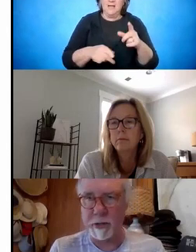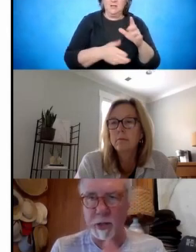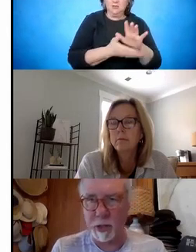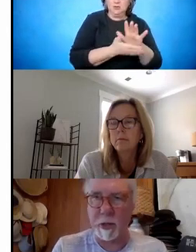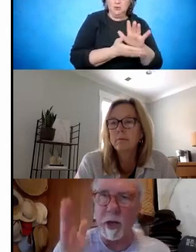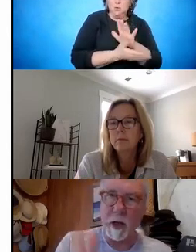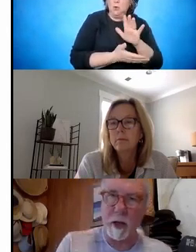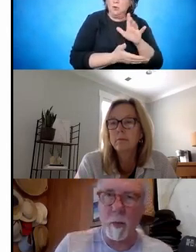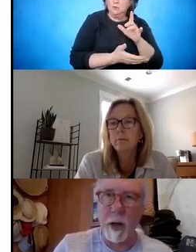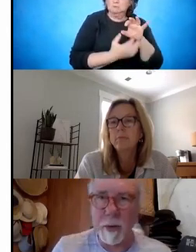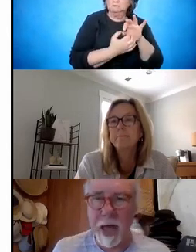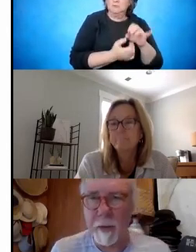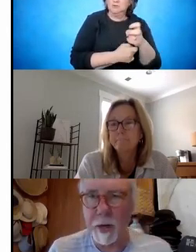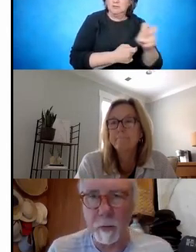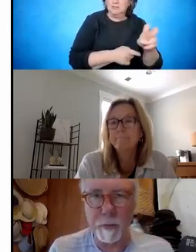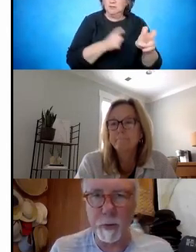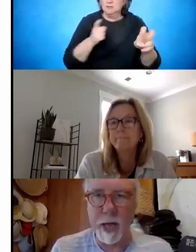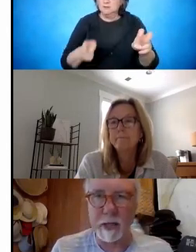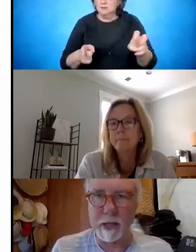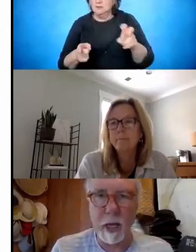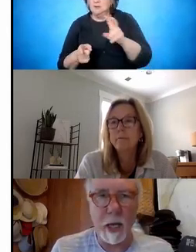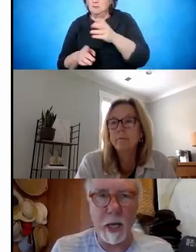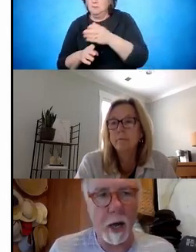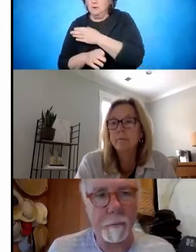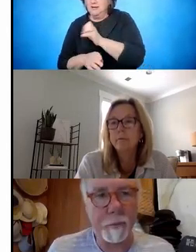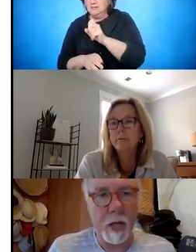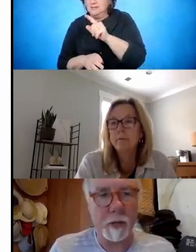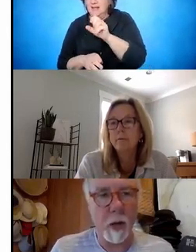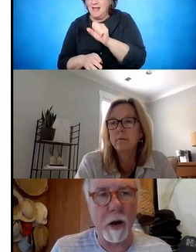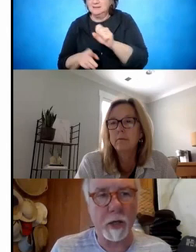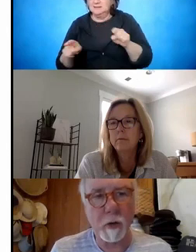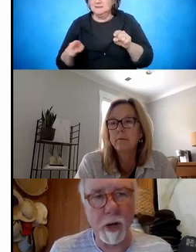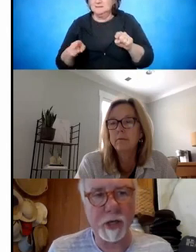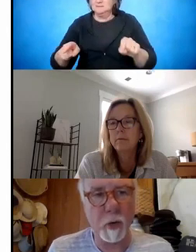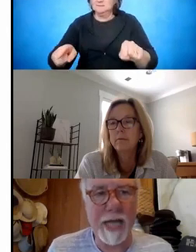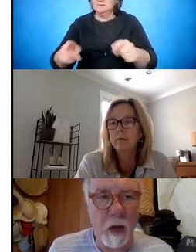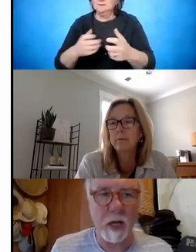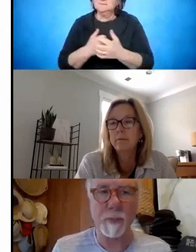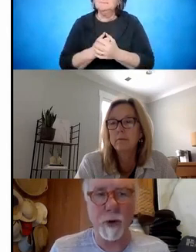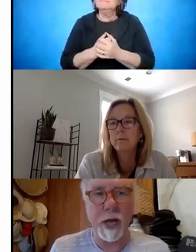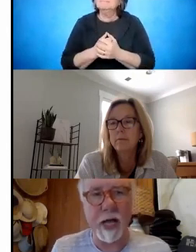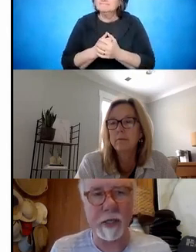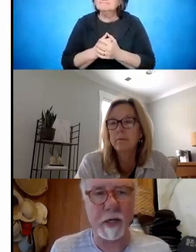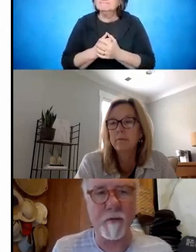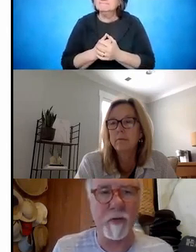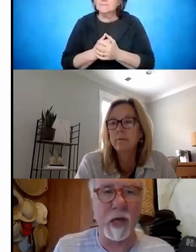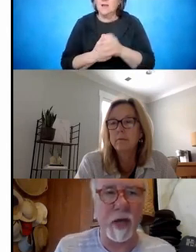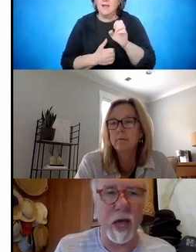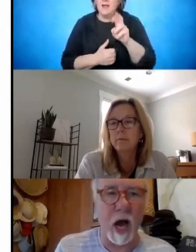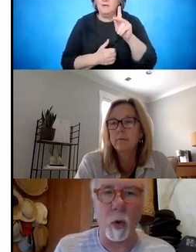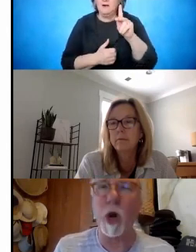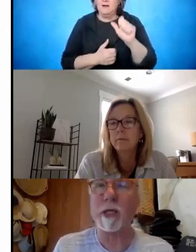around transition and what might be happening with pre-ETS. So Erica's question was, how does pre-ETS and